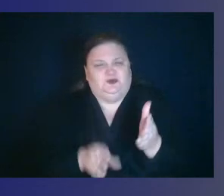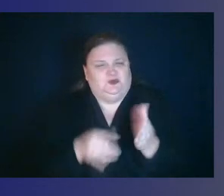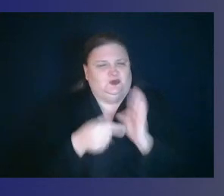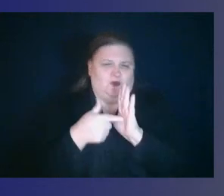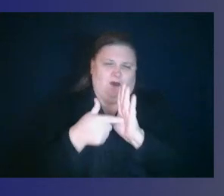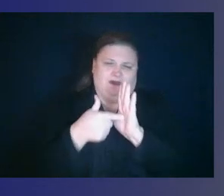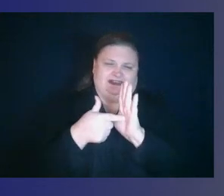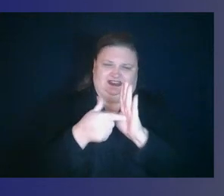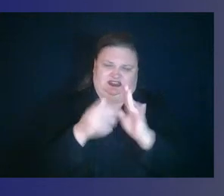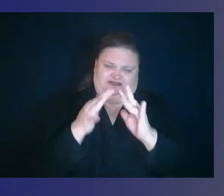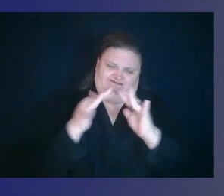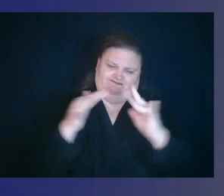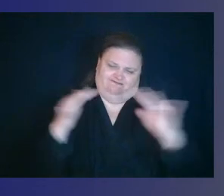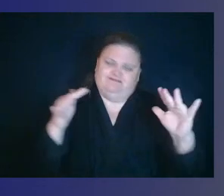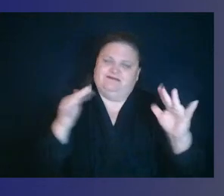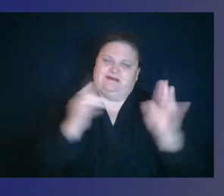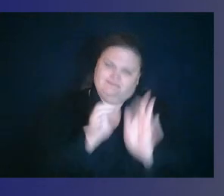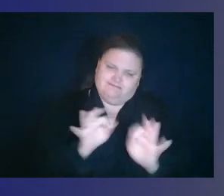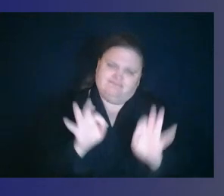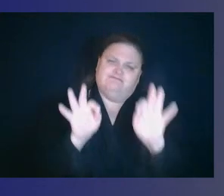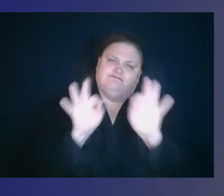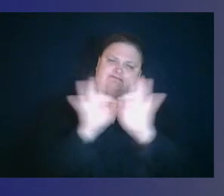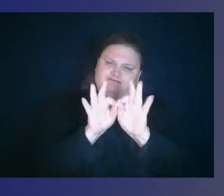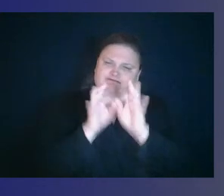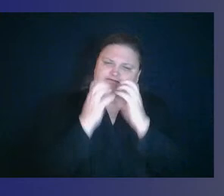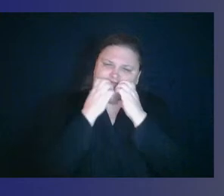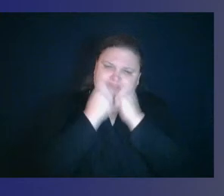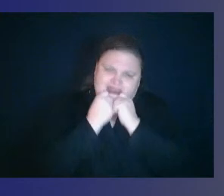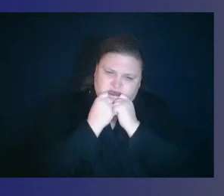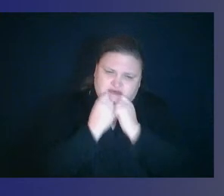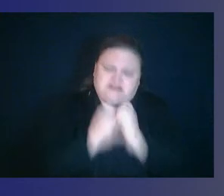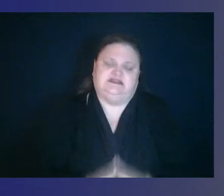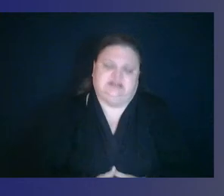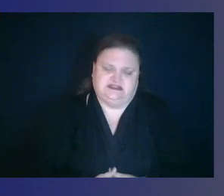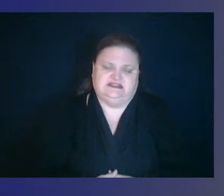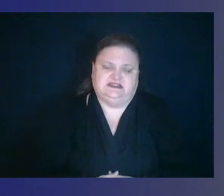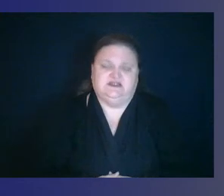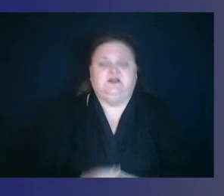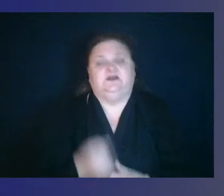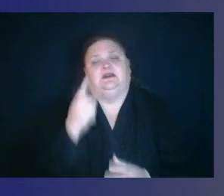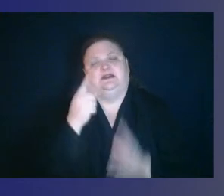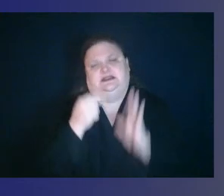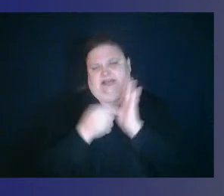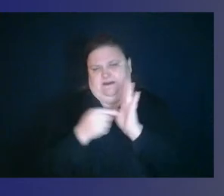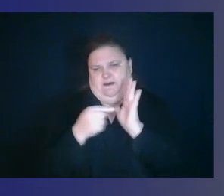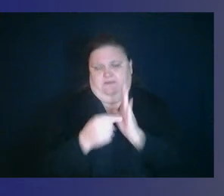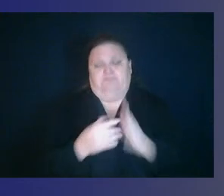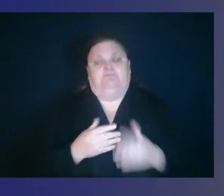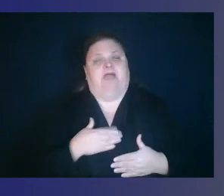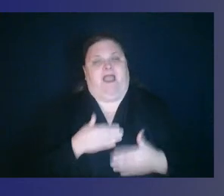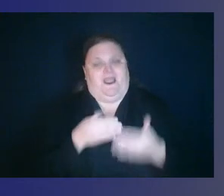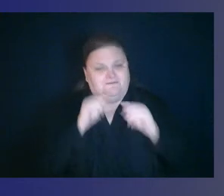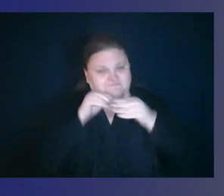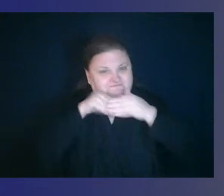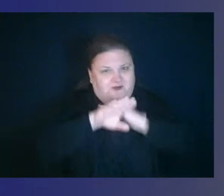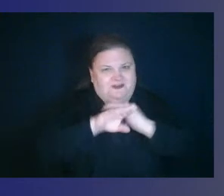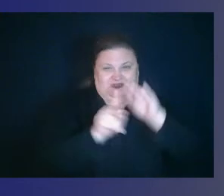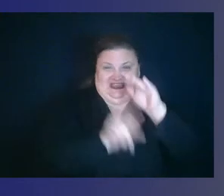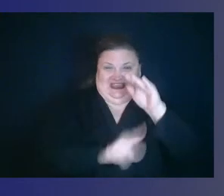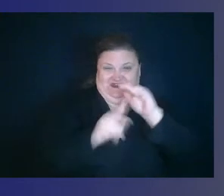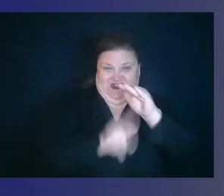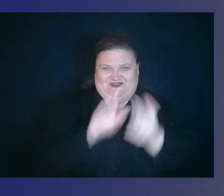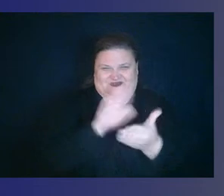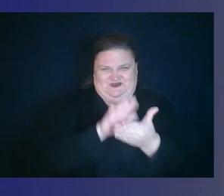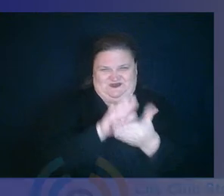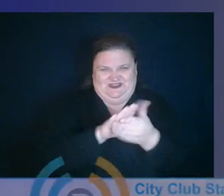And I'll use just one other example before I close out is that whenever I go into my, my kindergarten classes, because I love being out in schools and